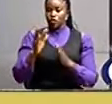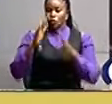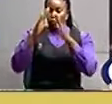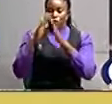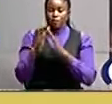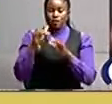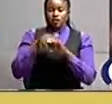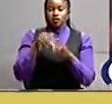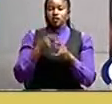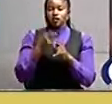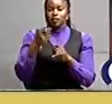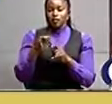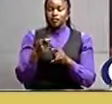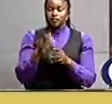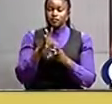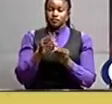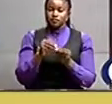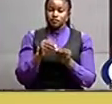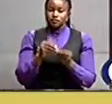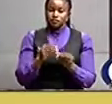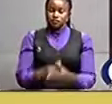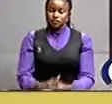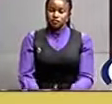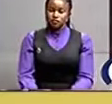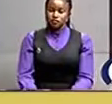Shaidat Nasaku, UBC News.